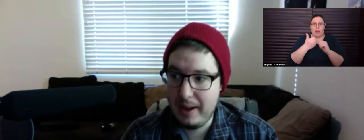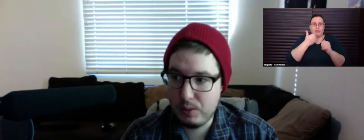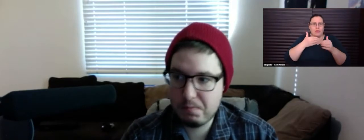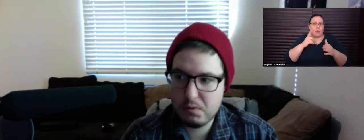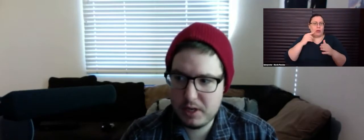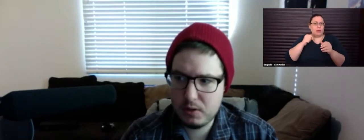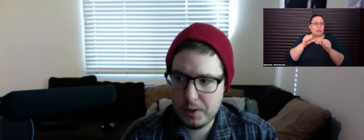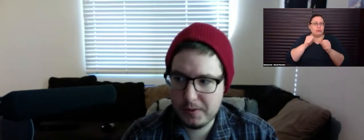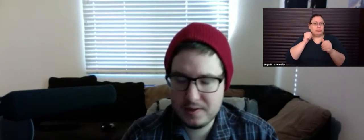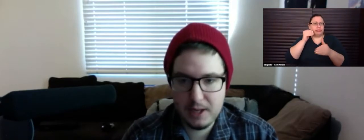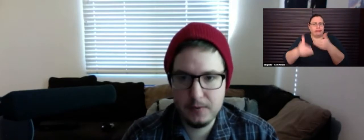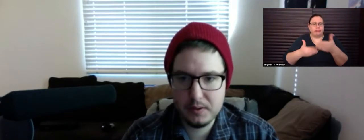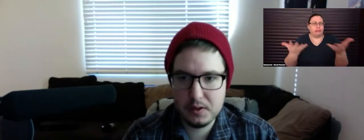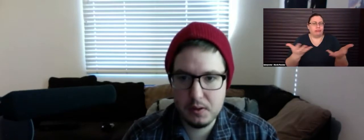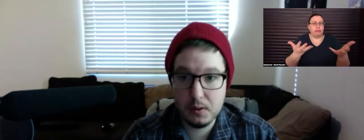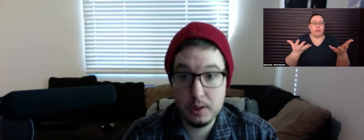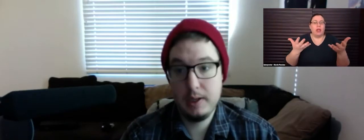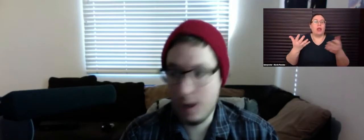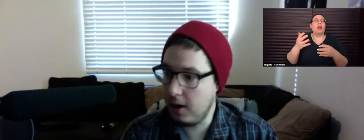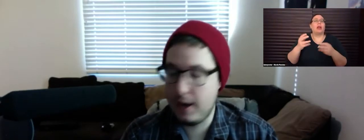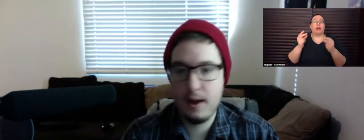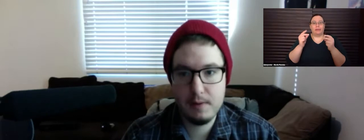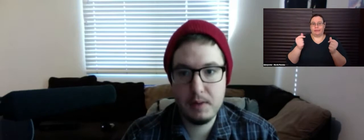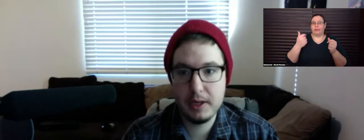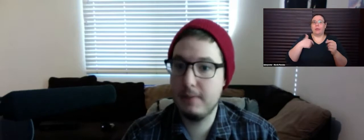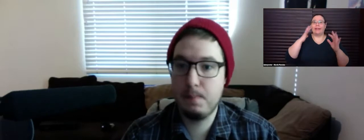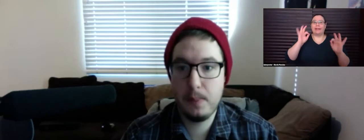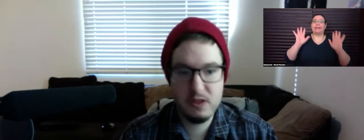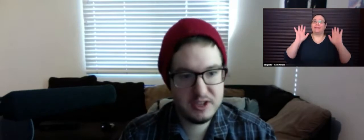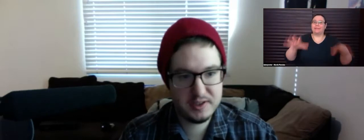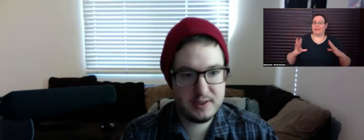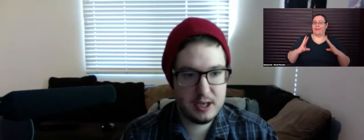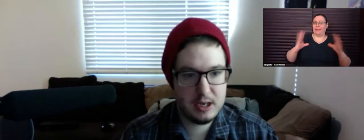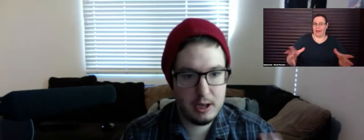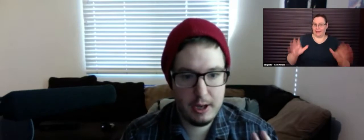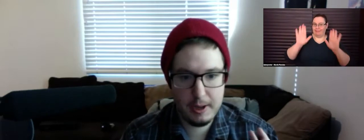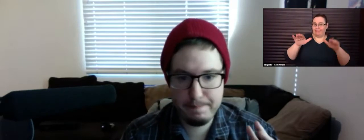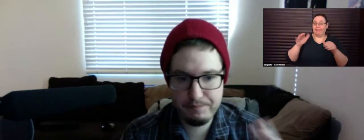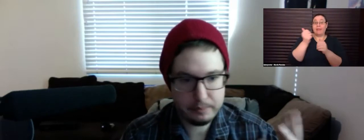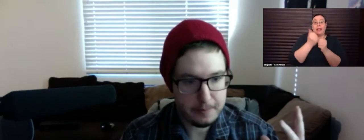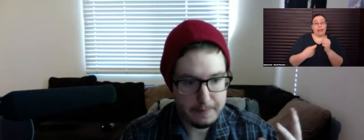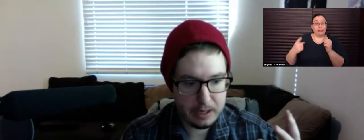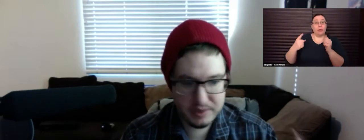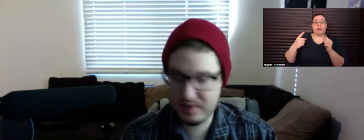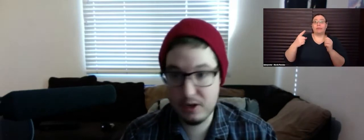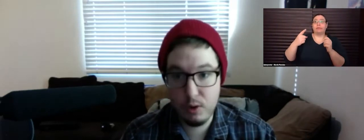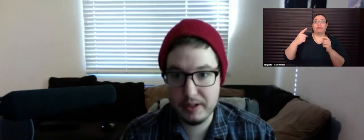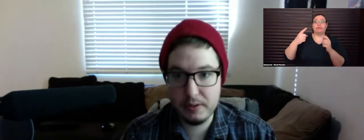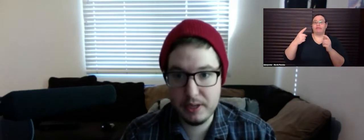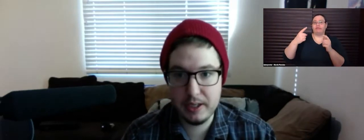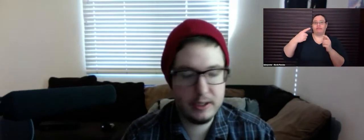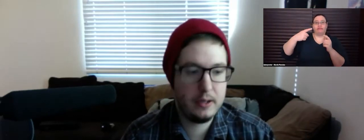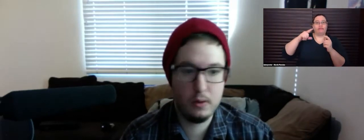And we pretty quickly settled into, all right, everybody, this is the, um, this is the